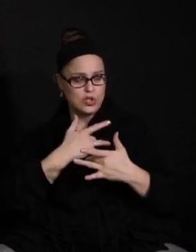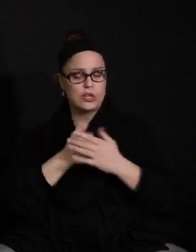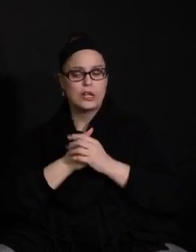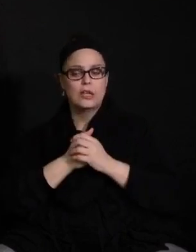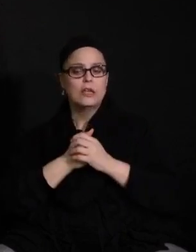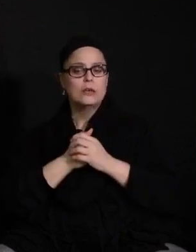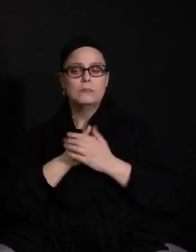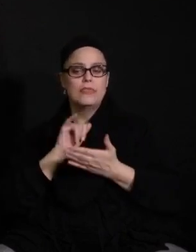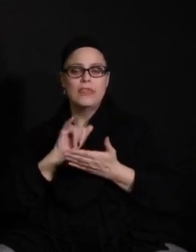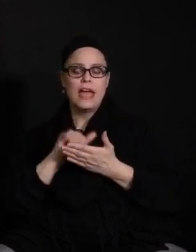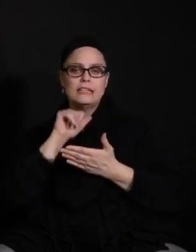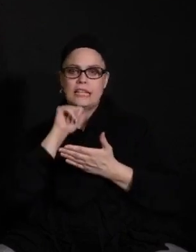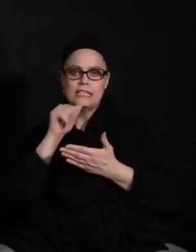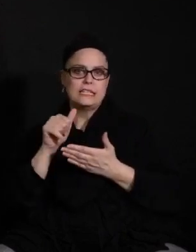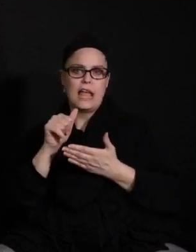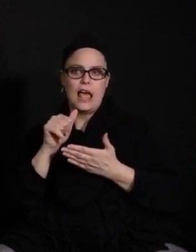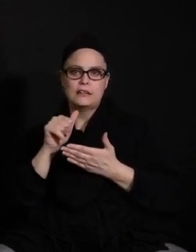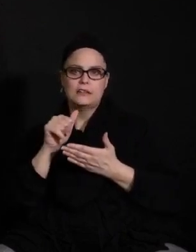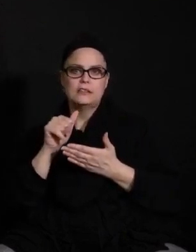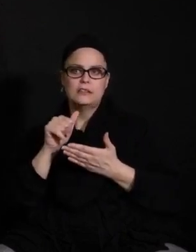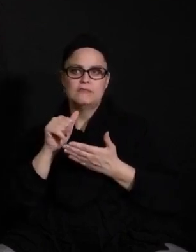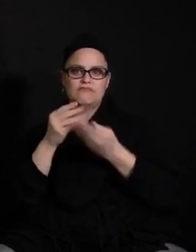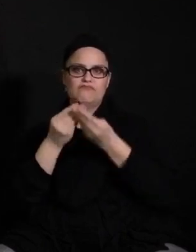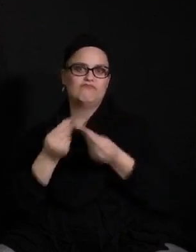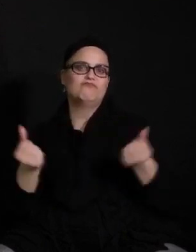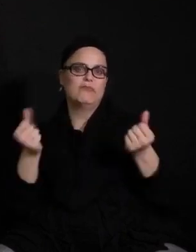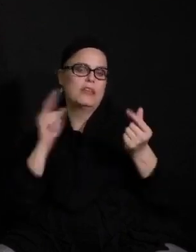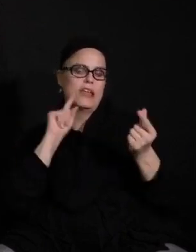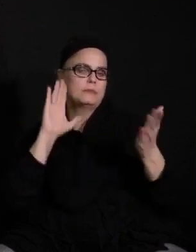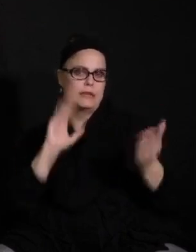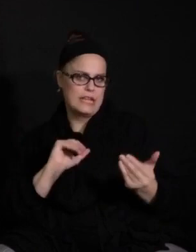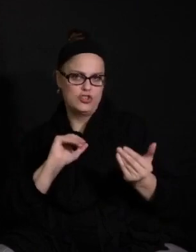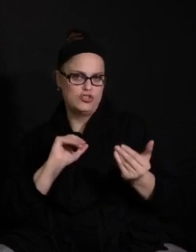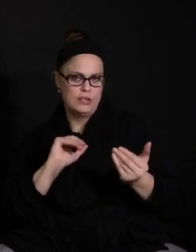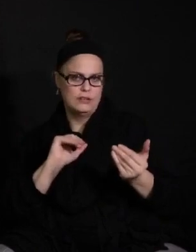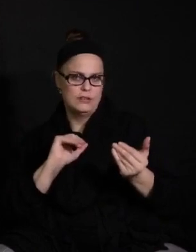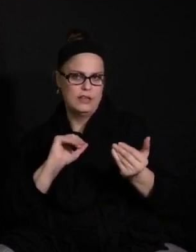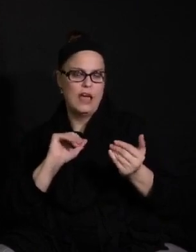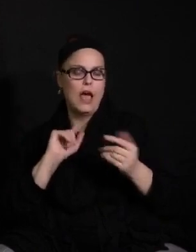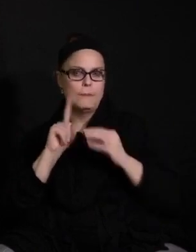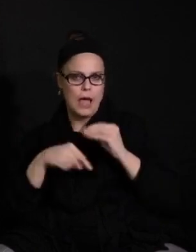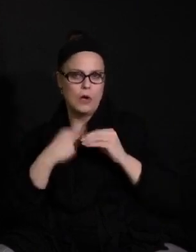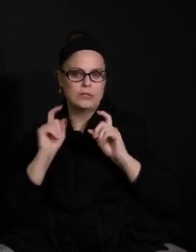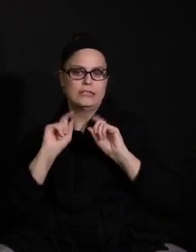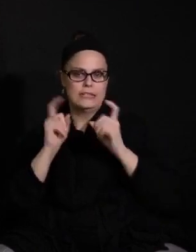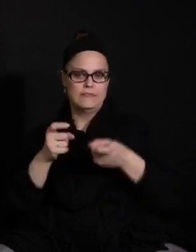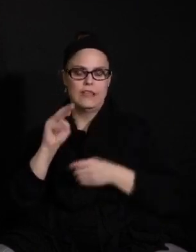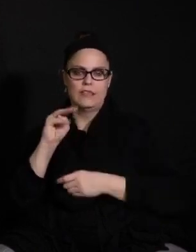it does not alleviate the expectation that we would administer the MCA.